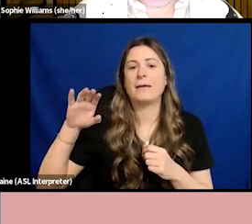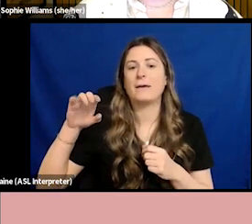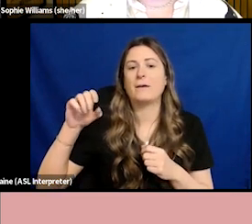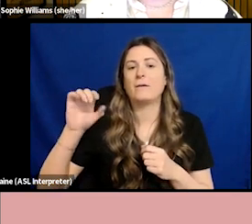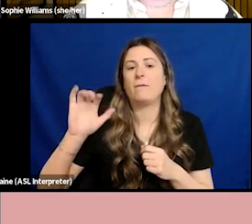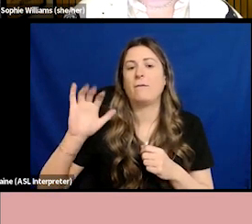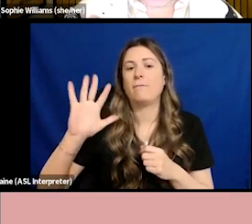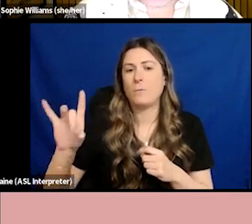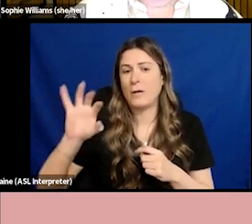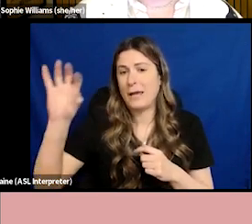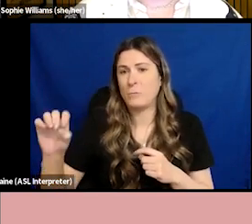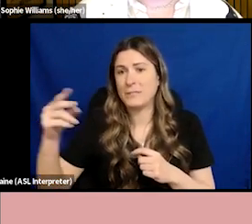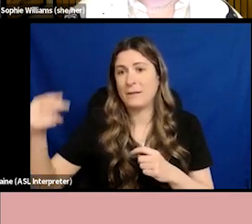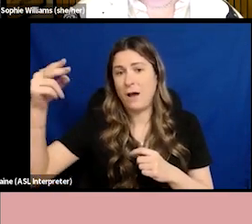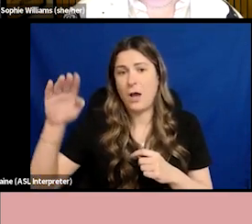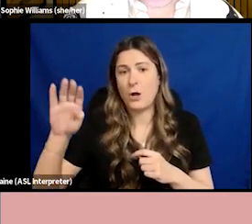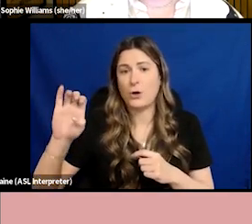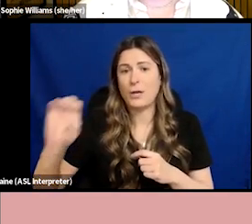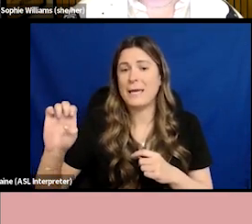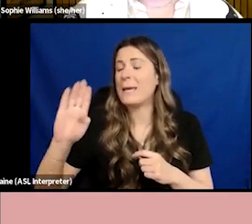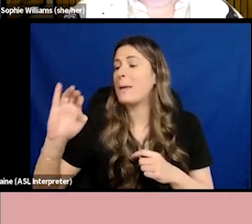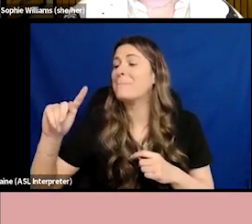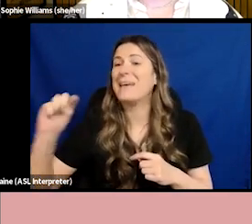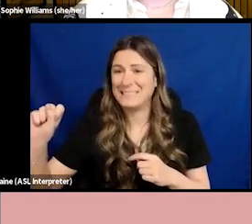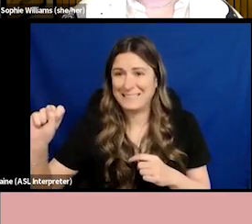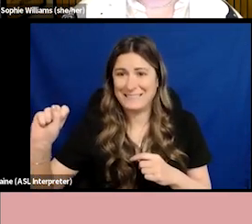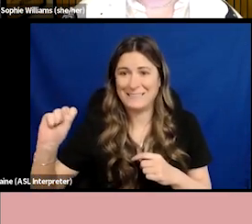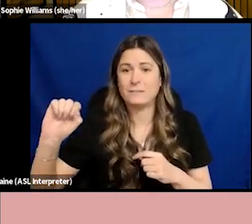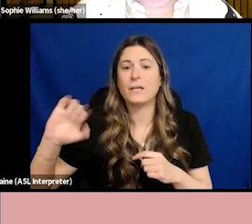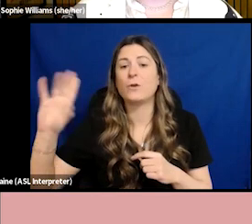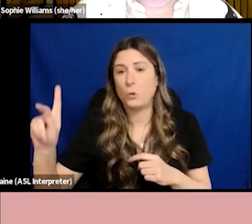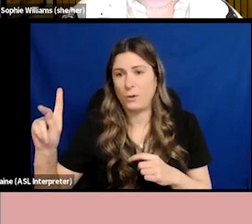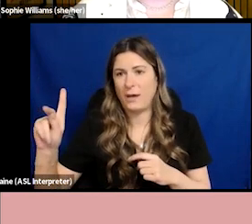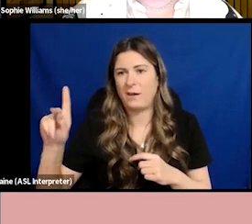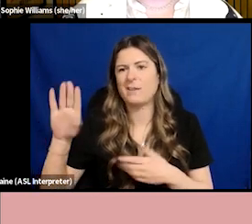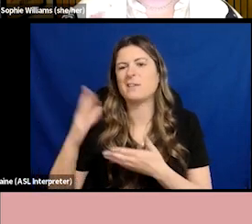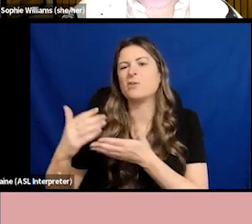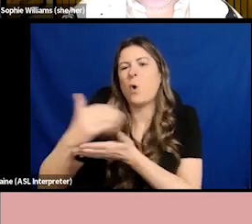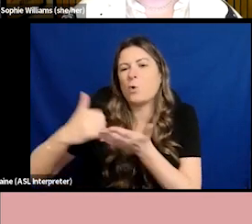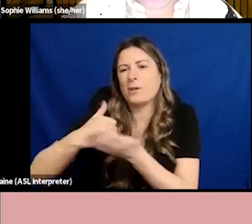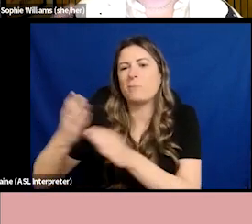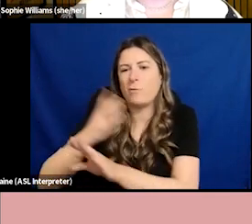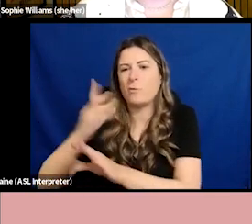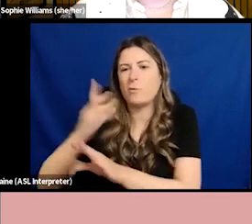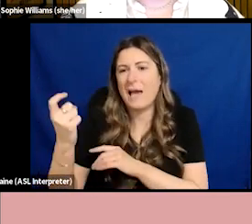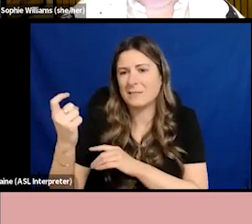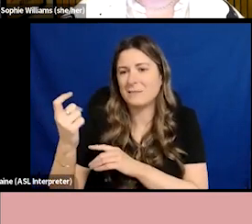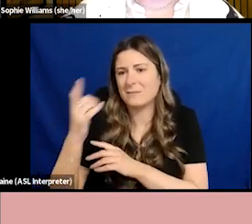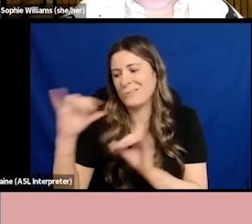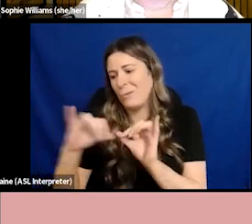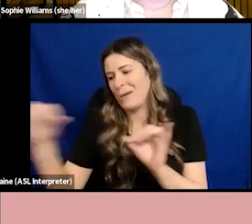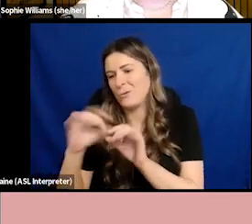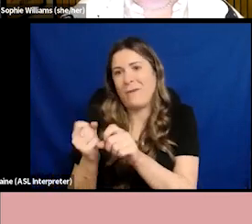EBITs in the UK, sorry in the US. Your EBIT is your earnings before interest and tax is essentially the measure of annual profitability